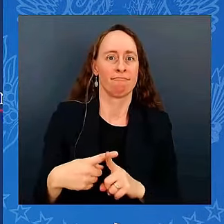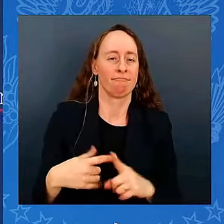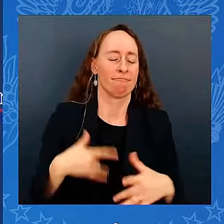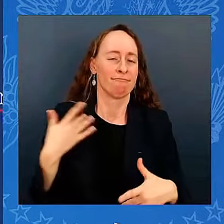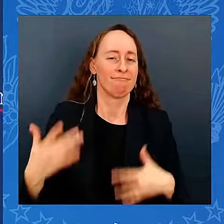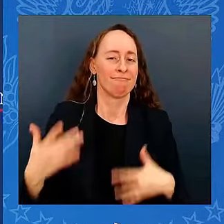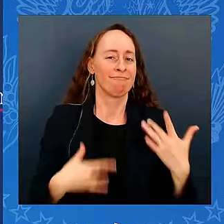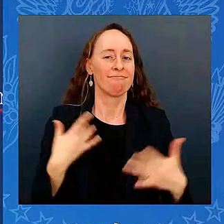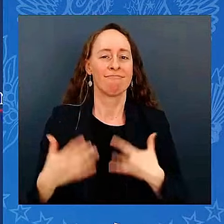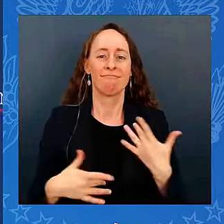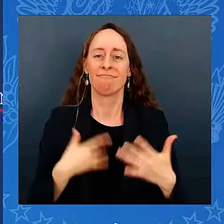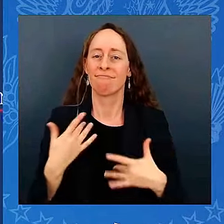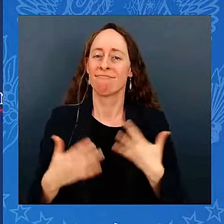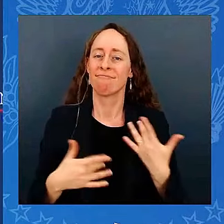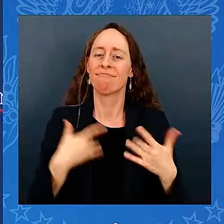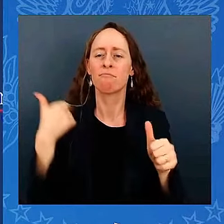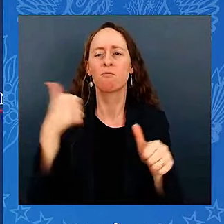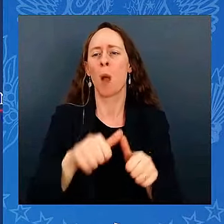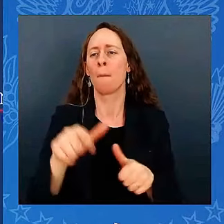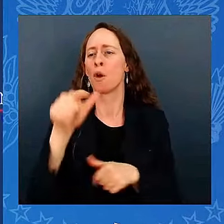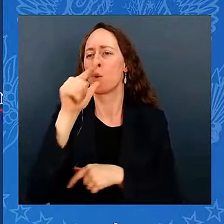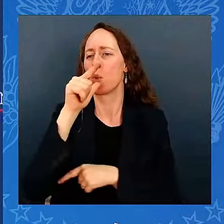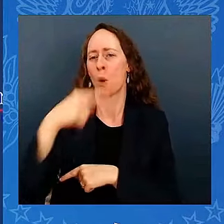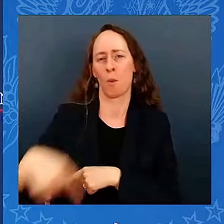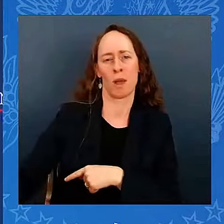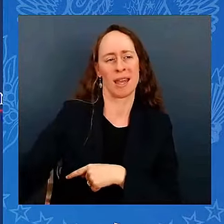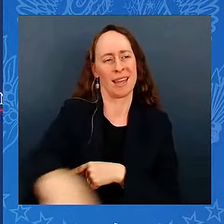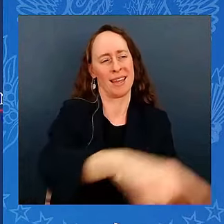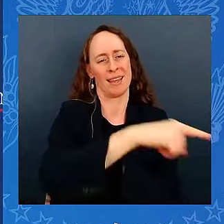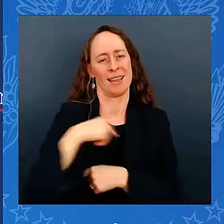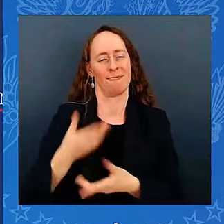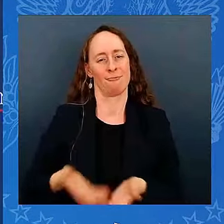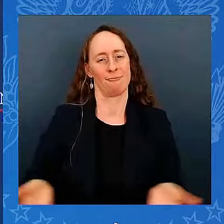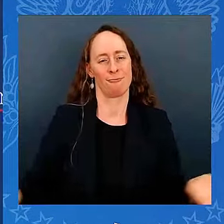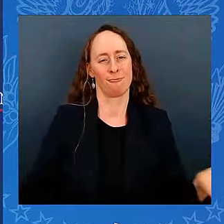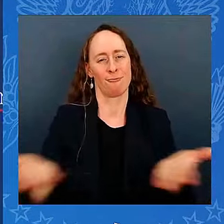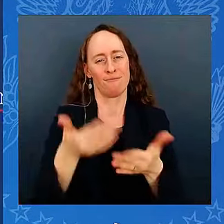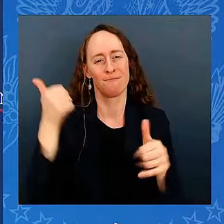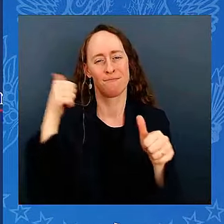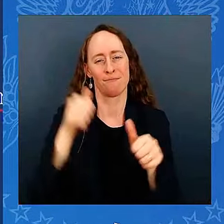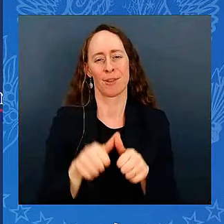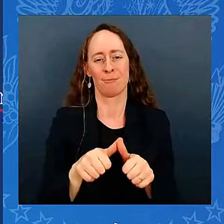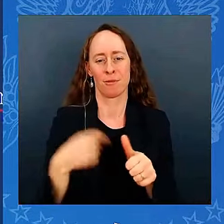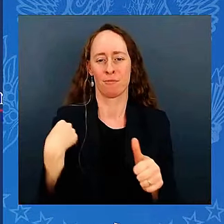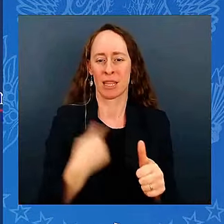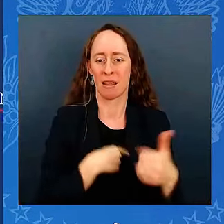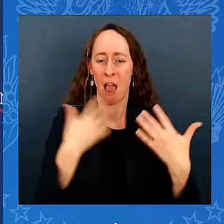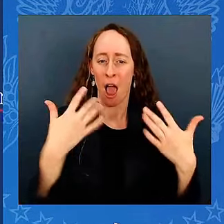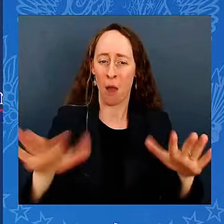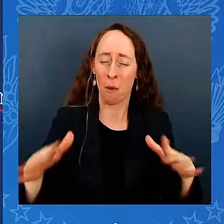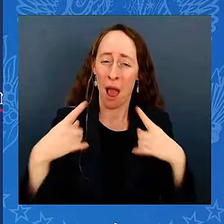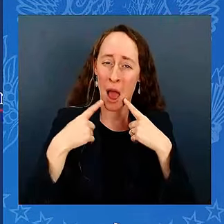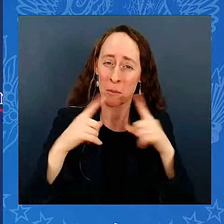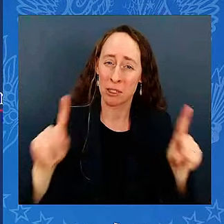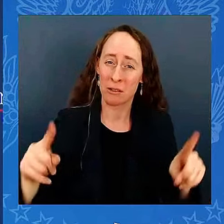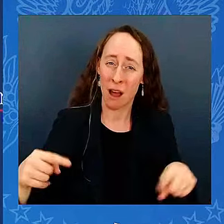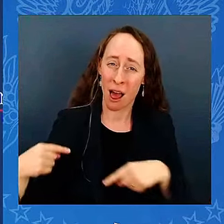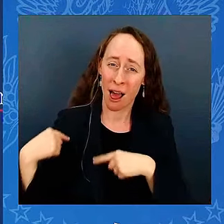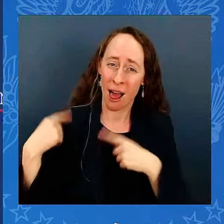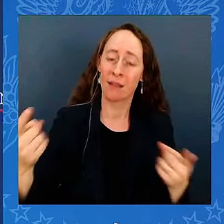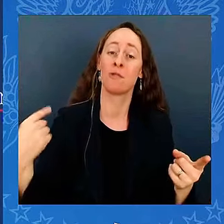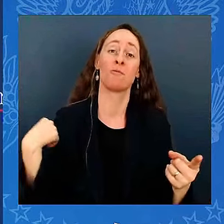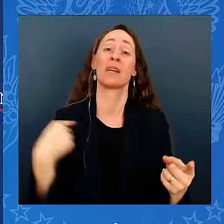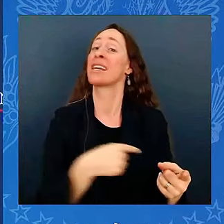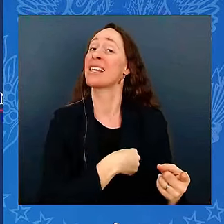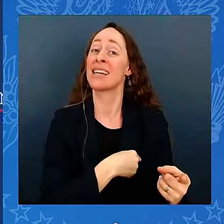And how far we've come together. We're the United States of America. And there's nothing, virtually nothing,